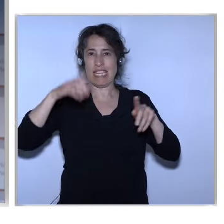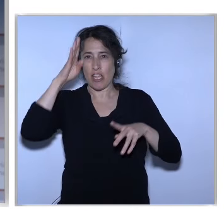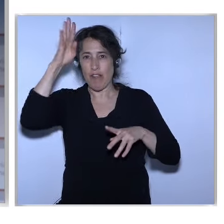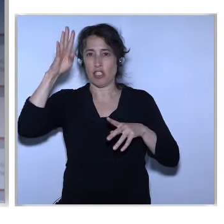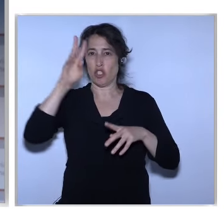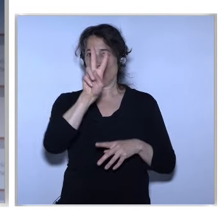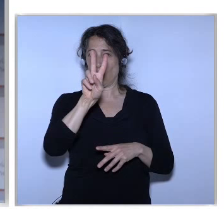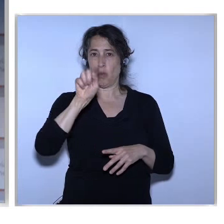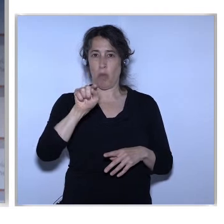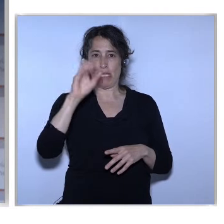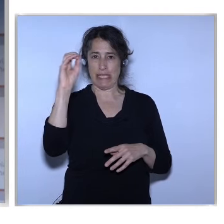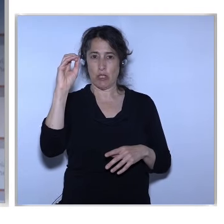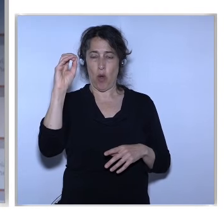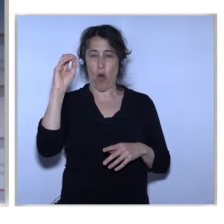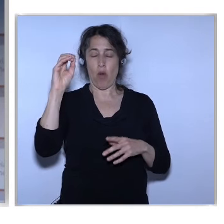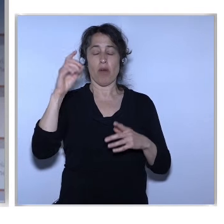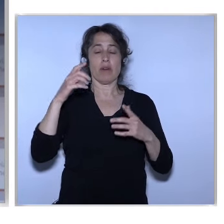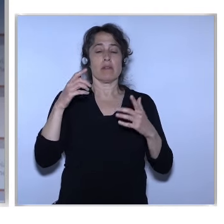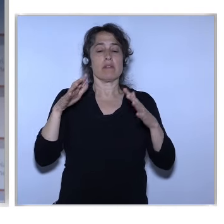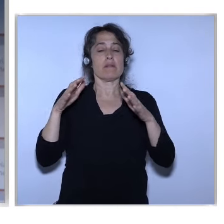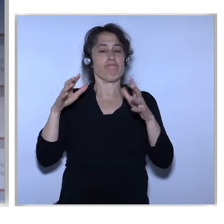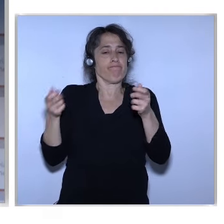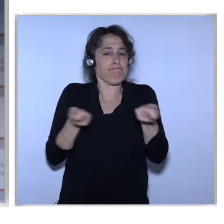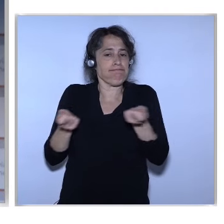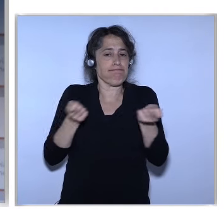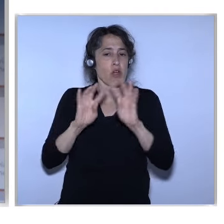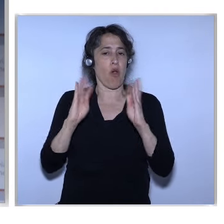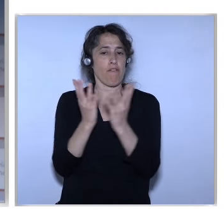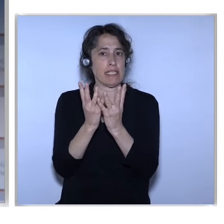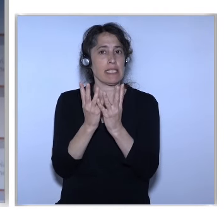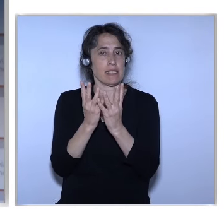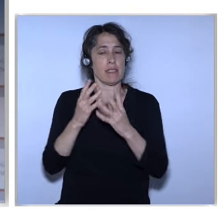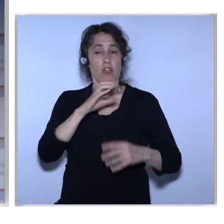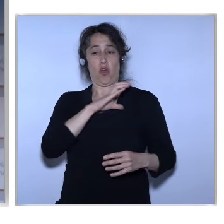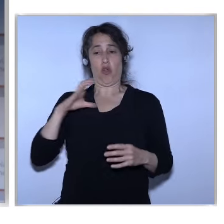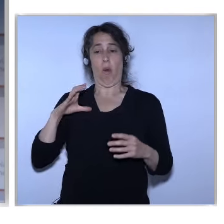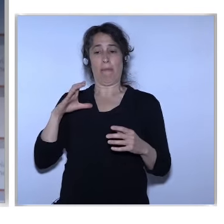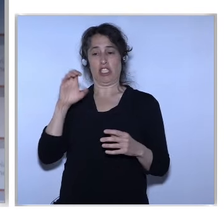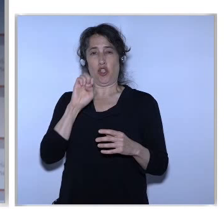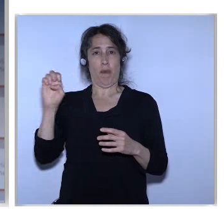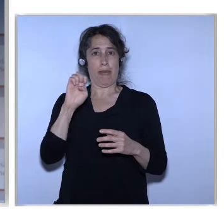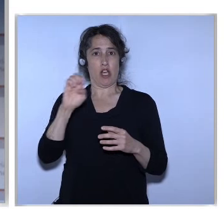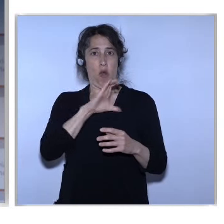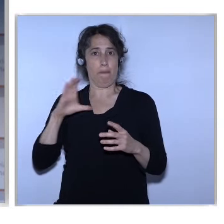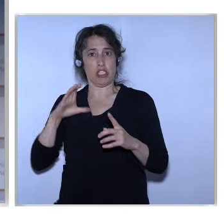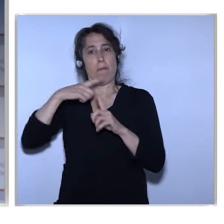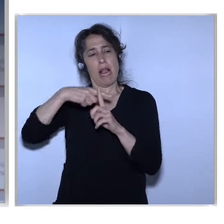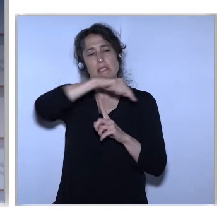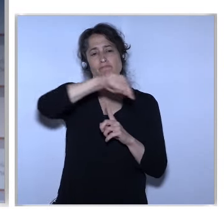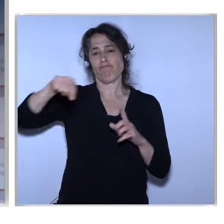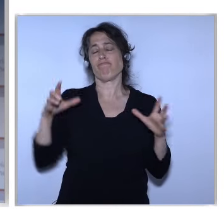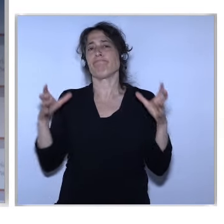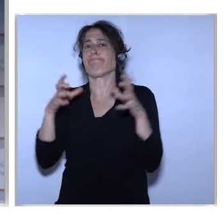.0 Conference Organized by the commission Jointly with many Many other providers It's